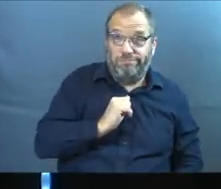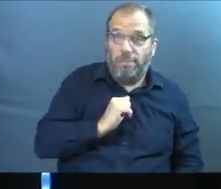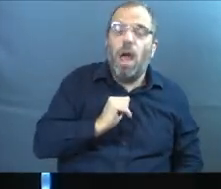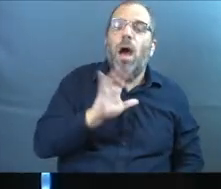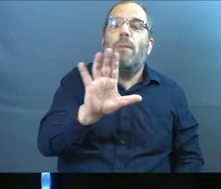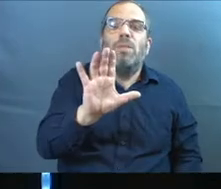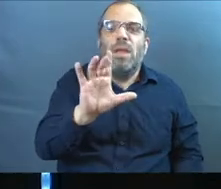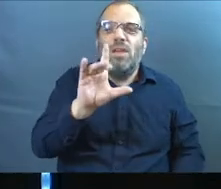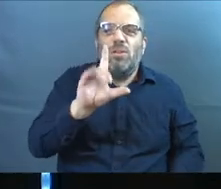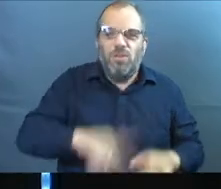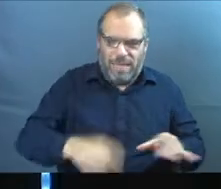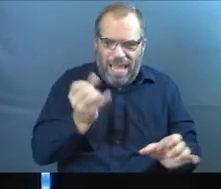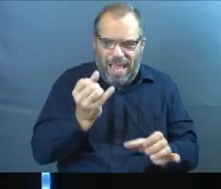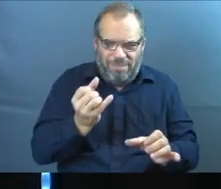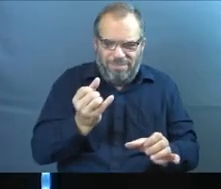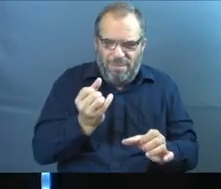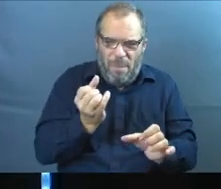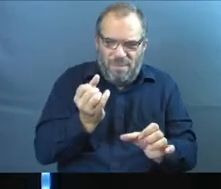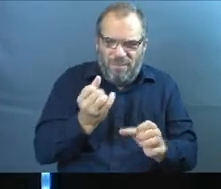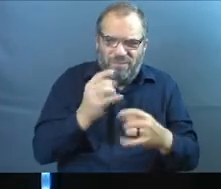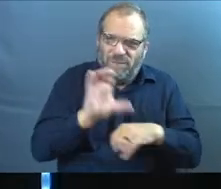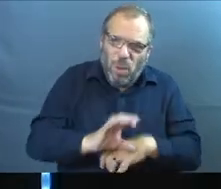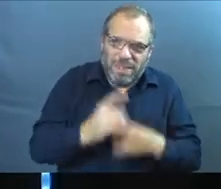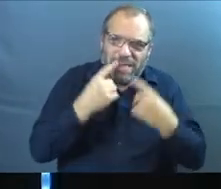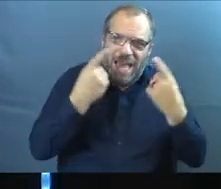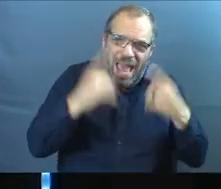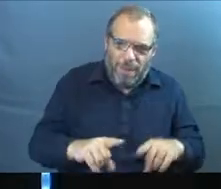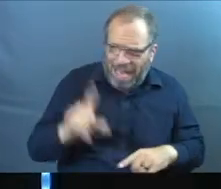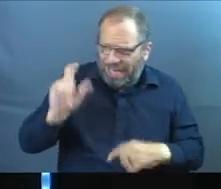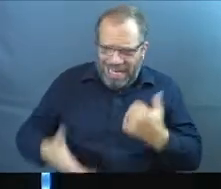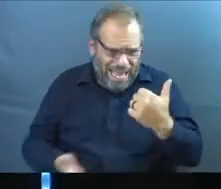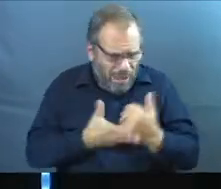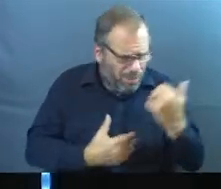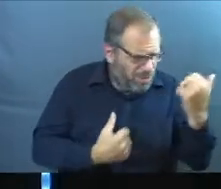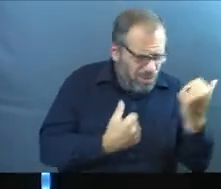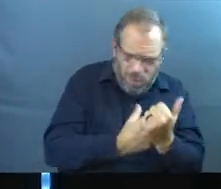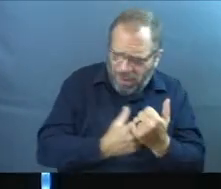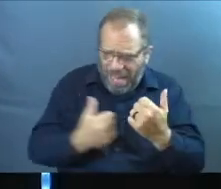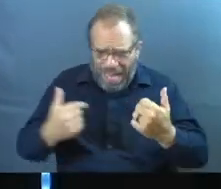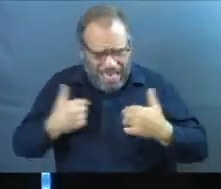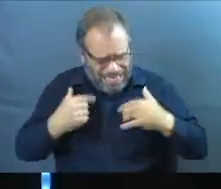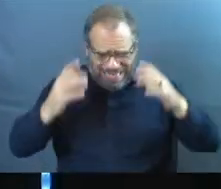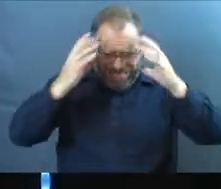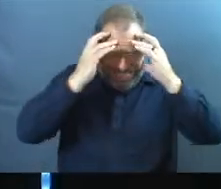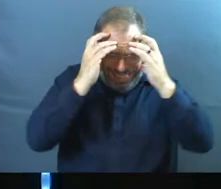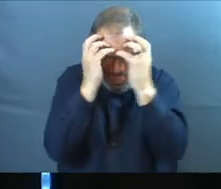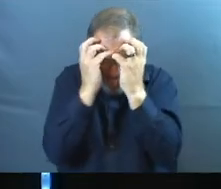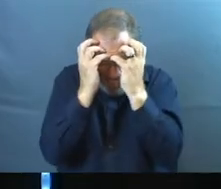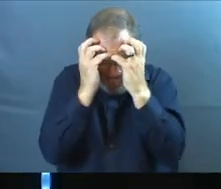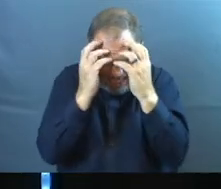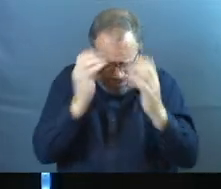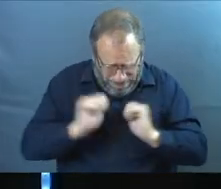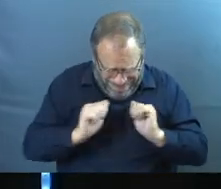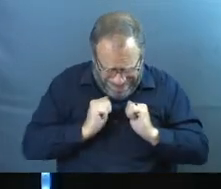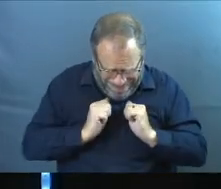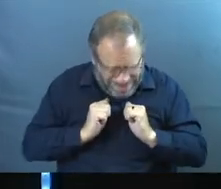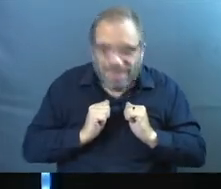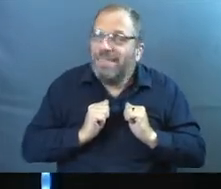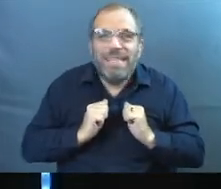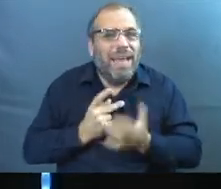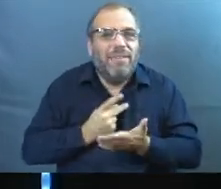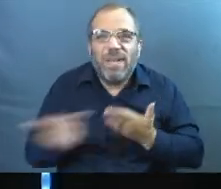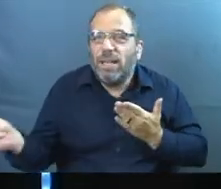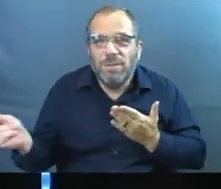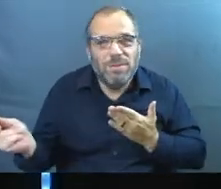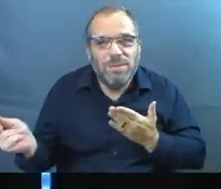We can't just make it happen. I need help. I need the support. I'll just self-made. It doesn't